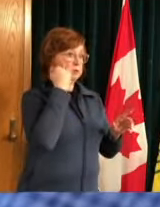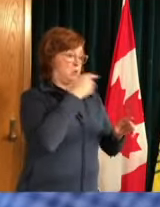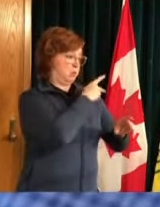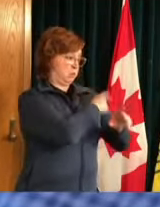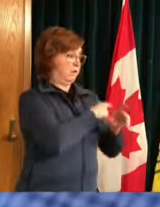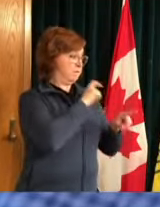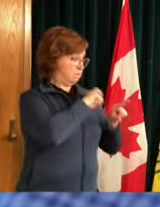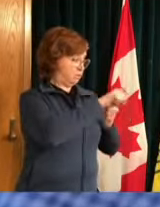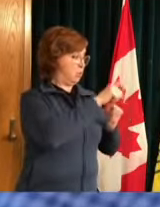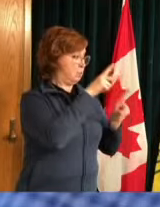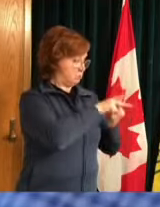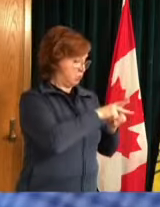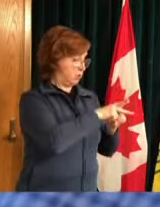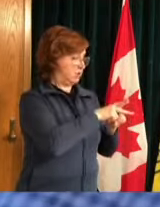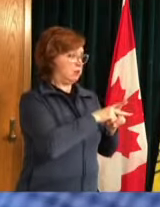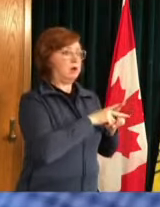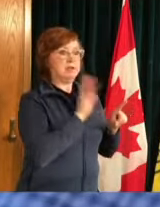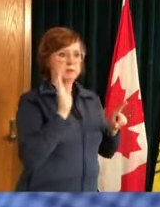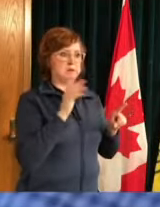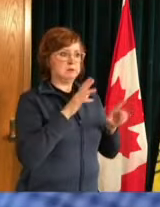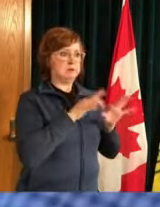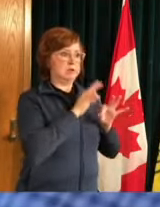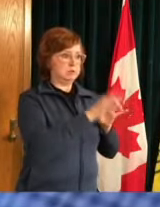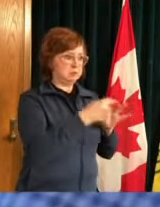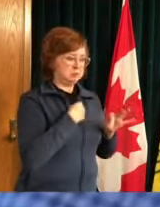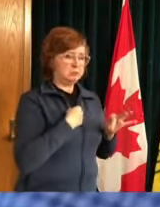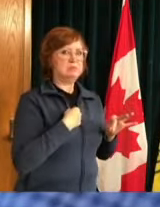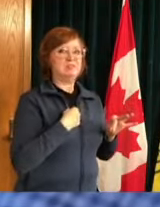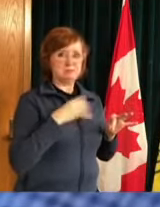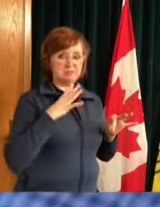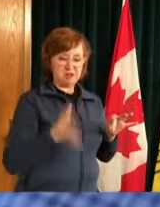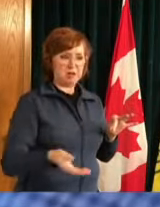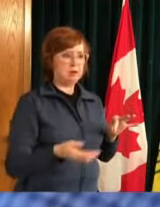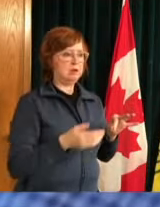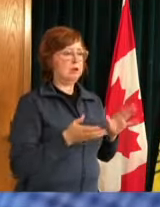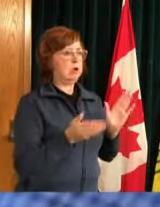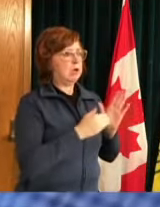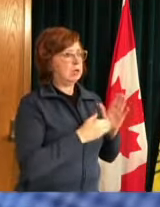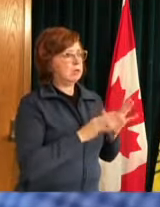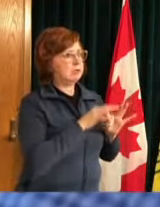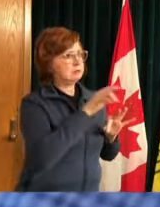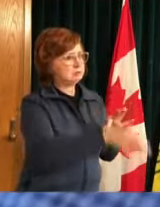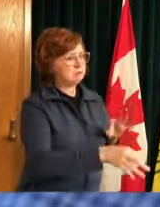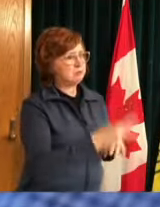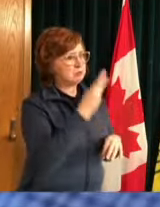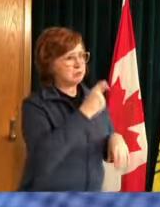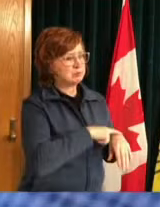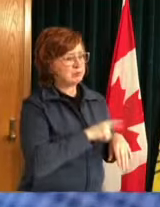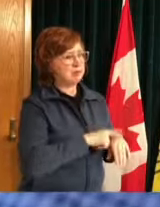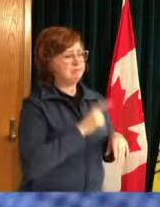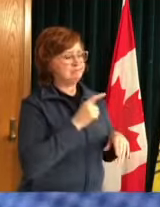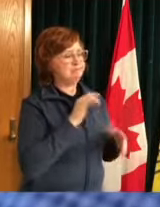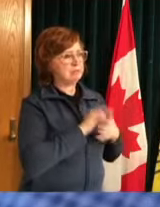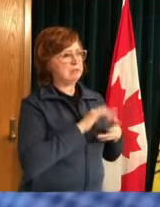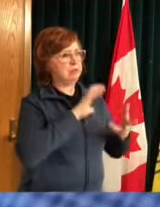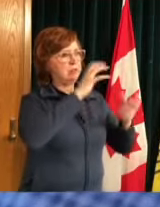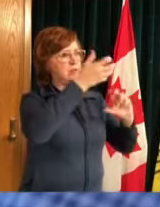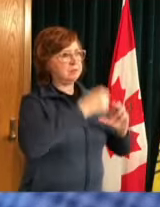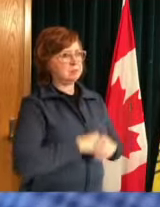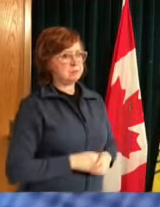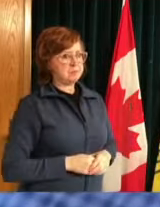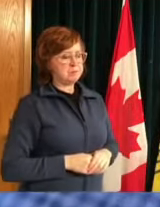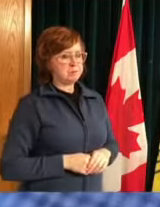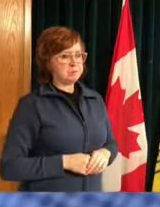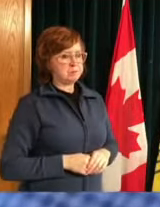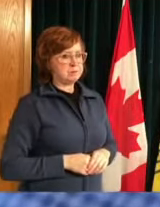hard to try to correct um that's and streamline that process and part of what we'll be doing going forward is not booking out as far in advance so that we can